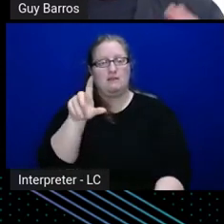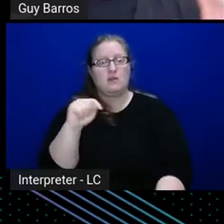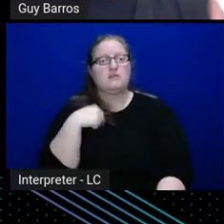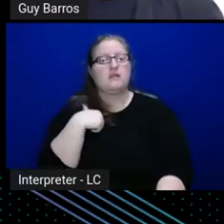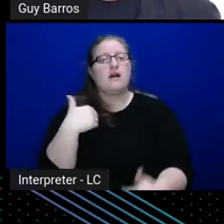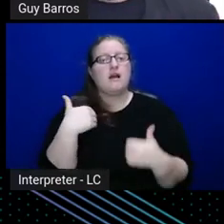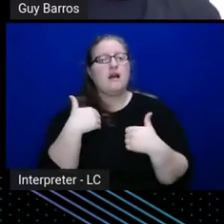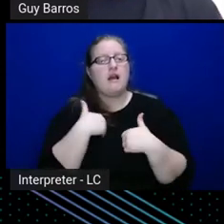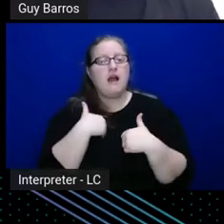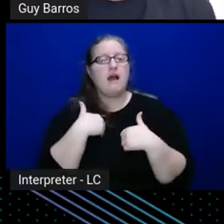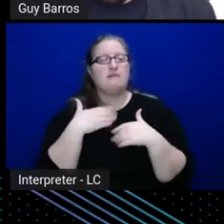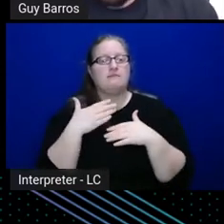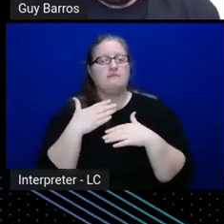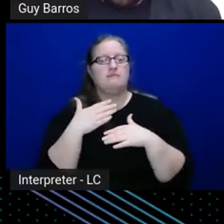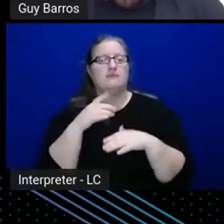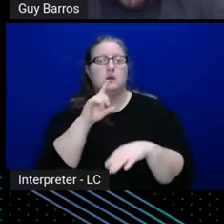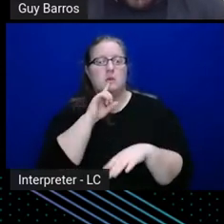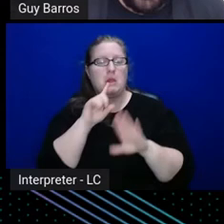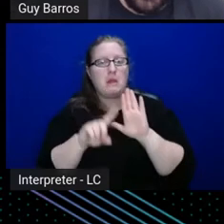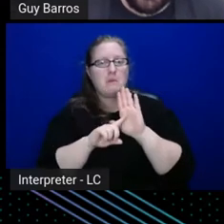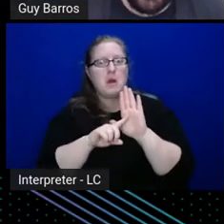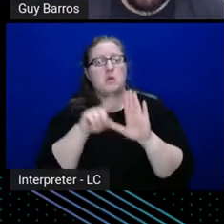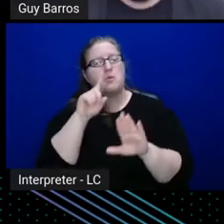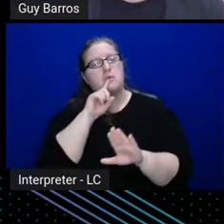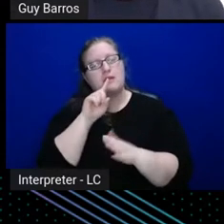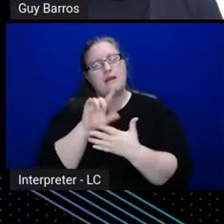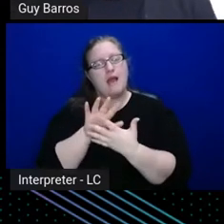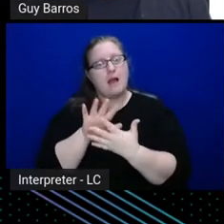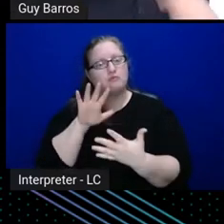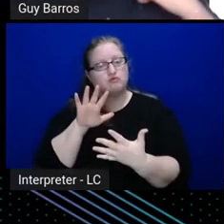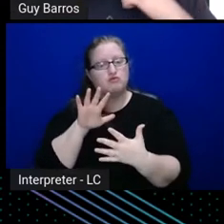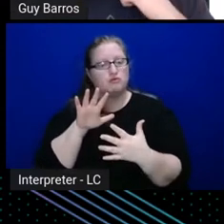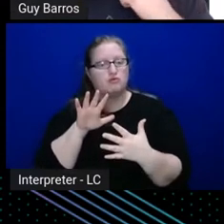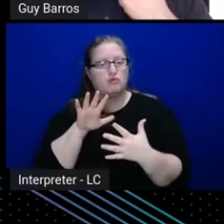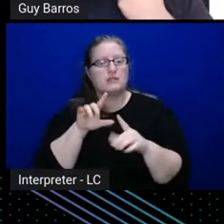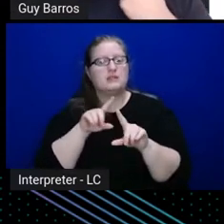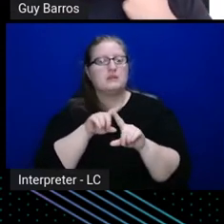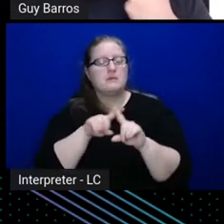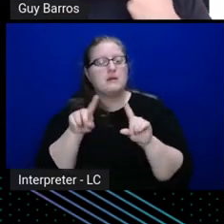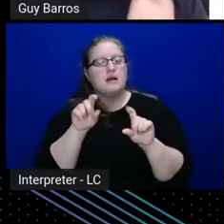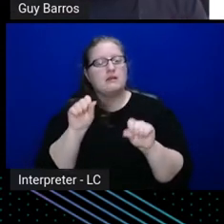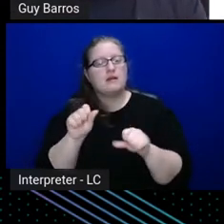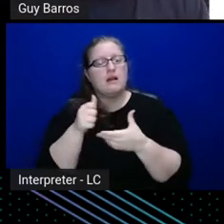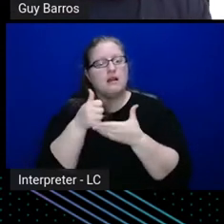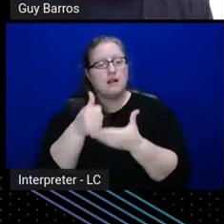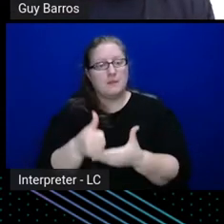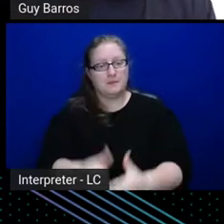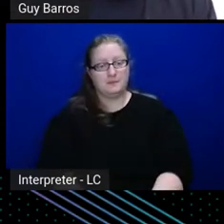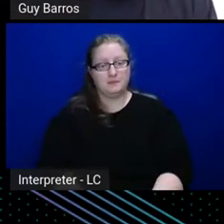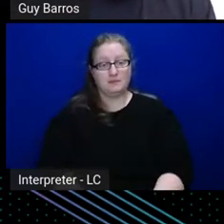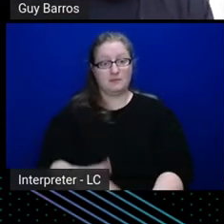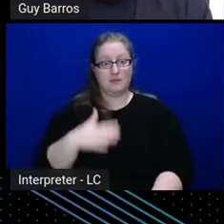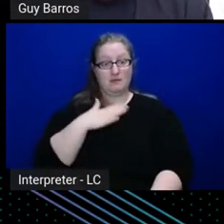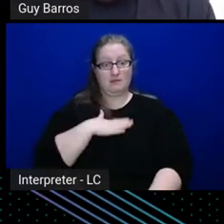completely abstracted from reality, but it is useful, so the way that I think about it, right,